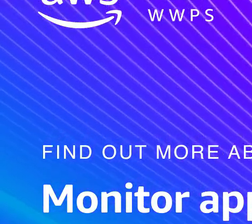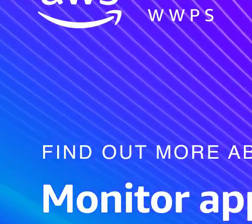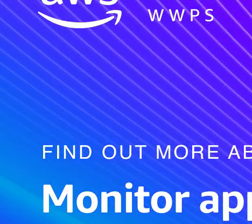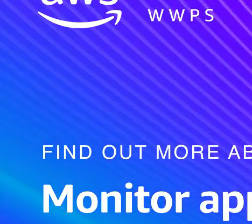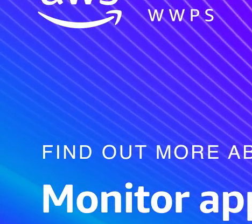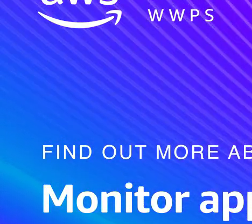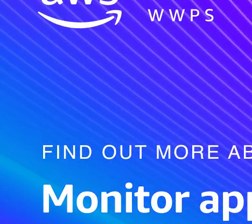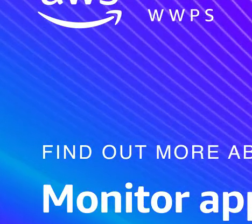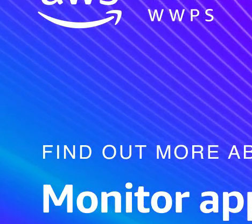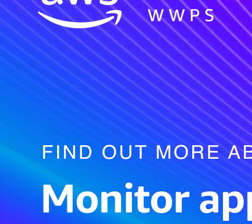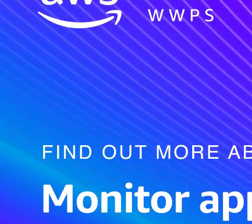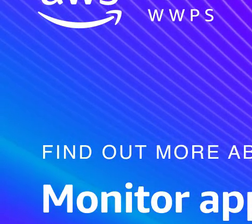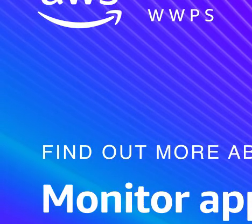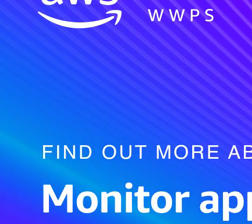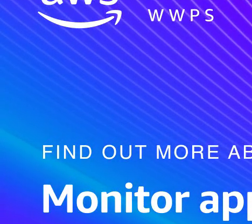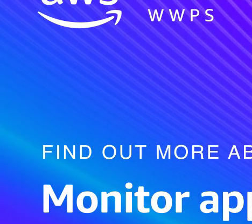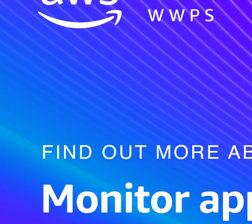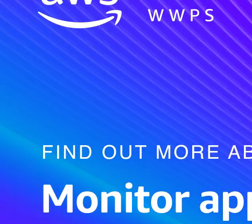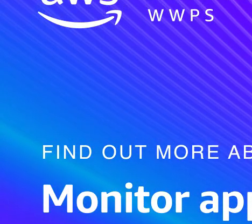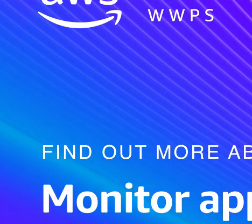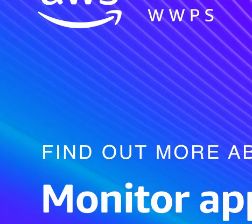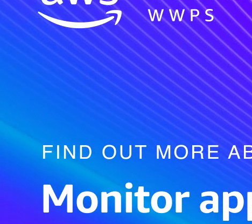We'll see